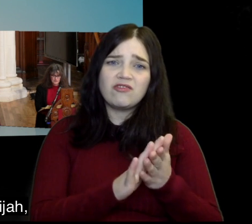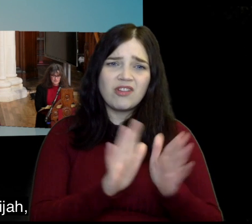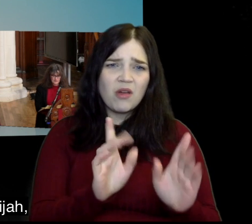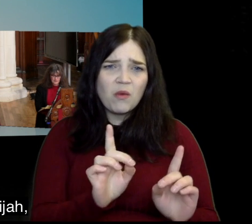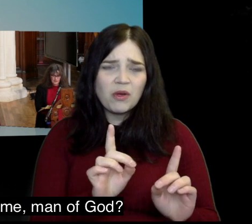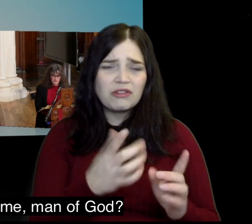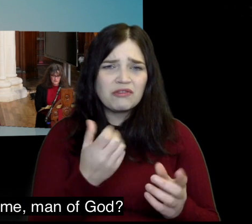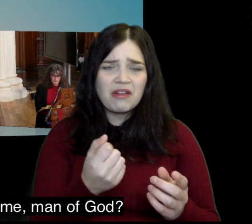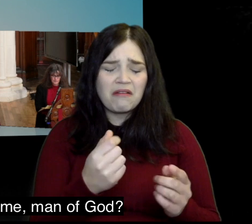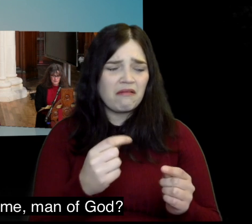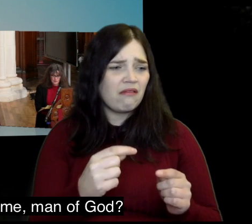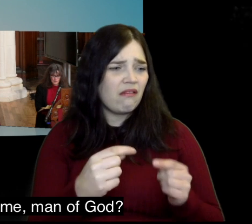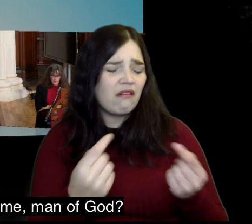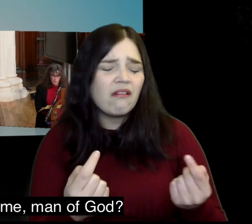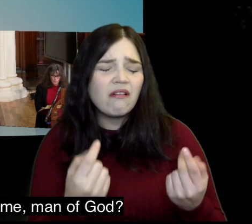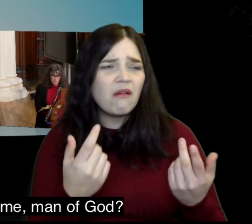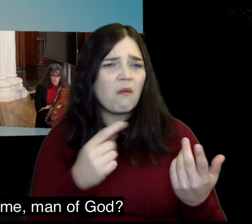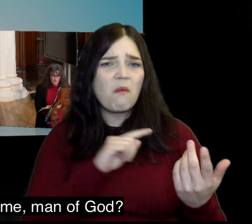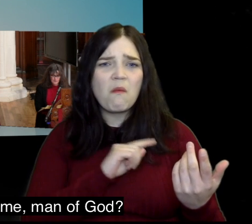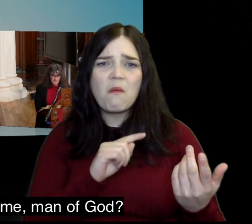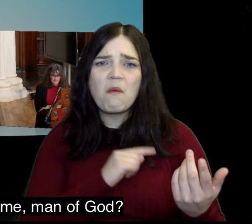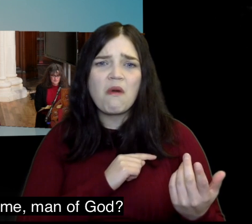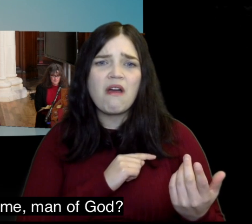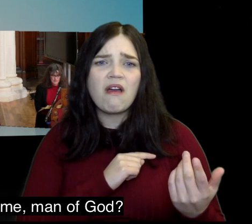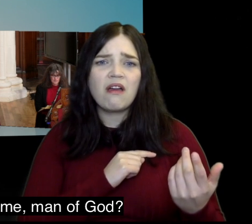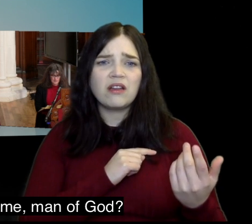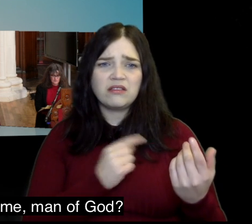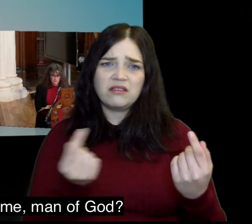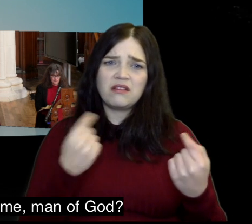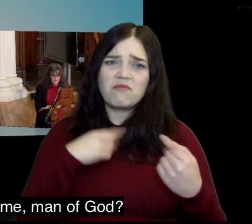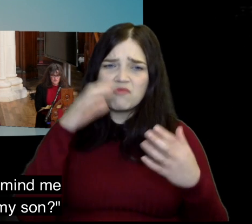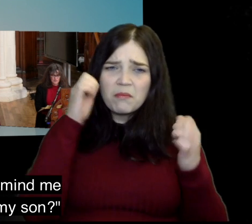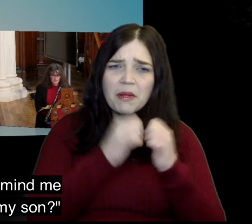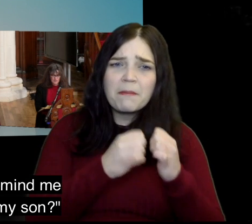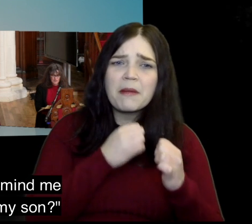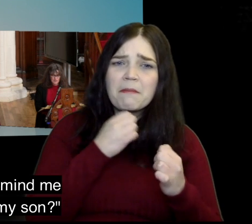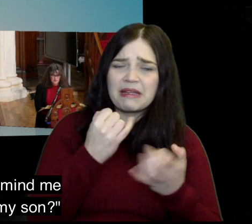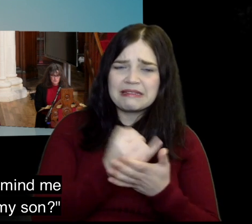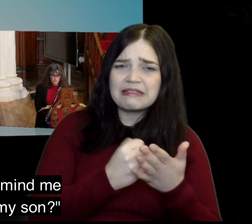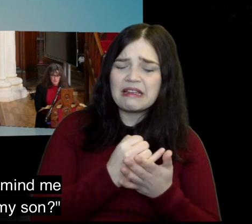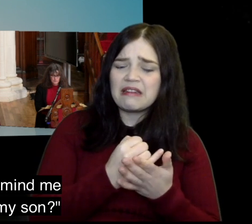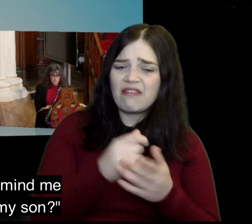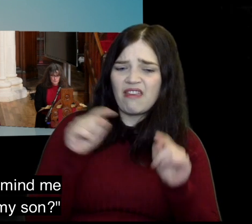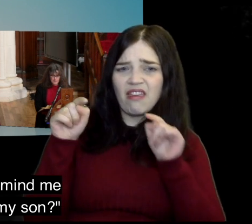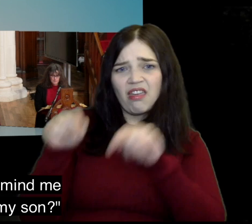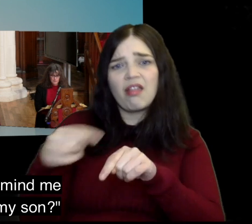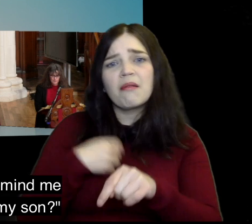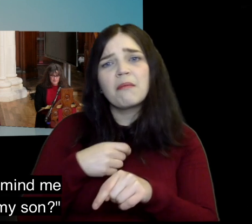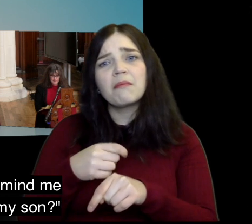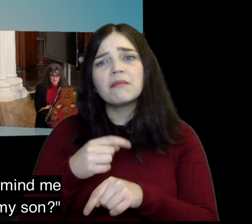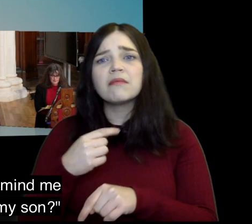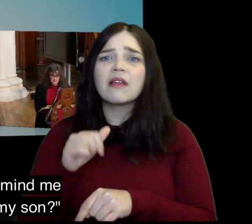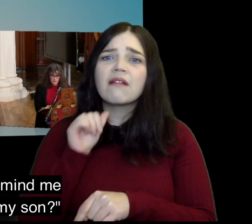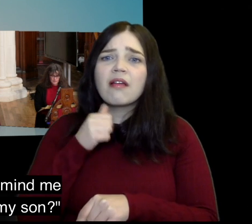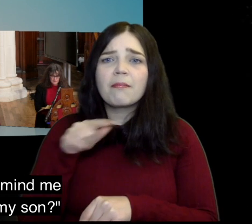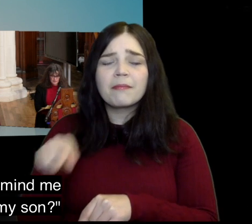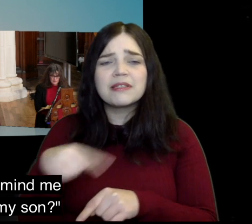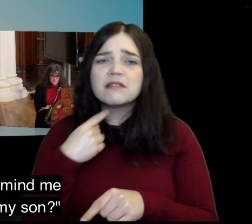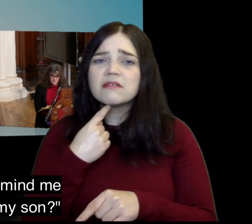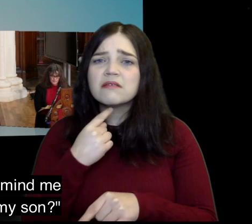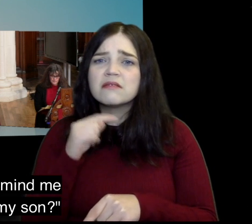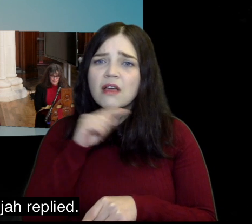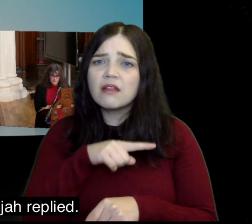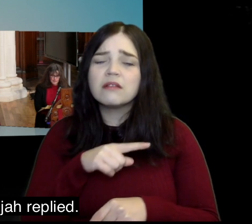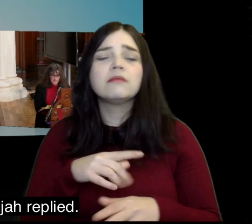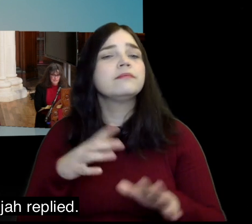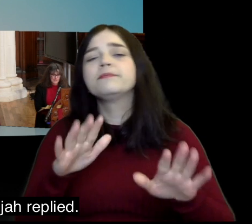She said to Elijah What do you have against me man of God? Did you come to remind me of my sin and kill my son?